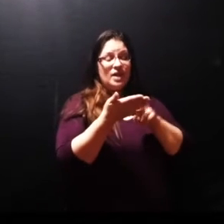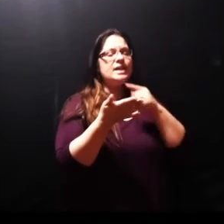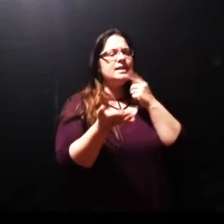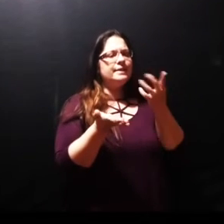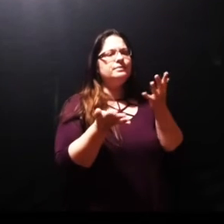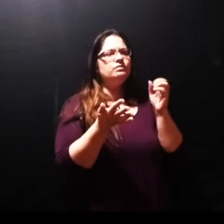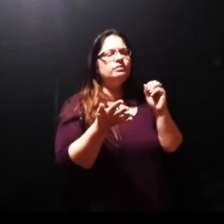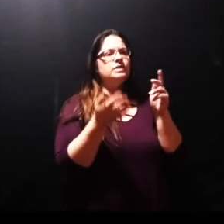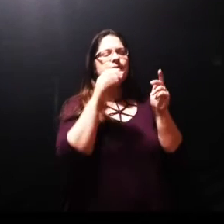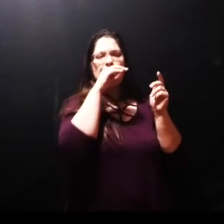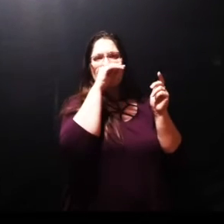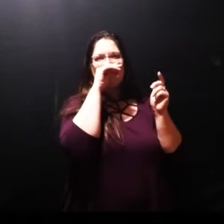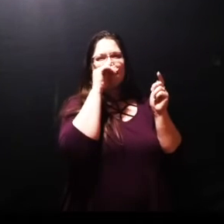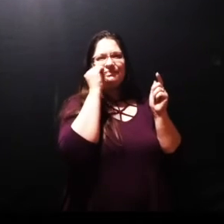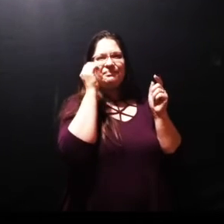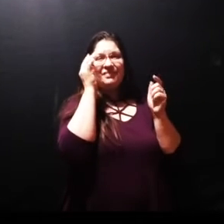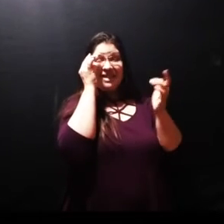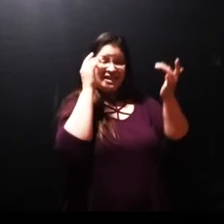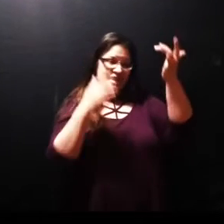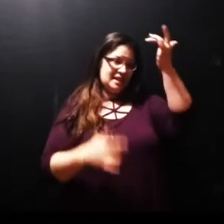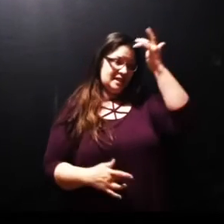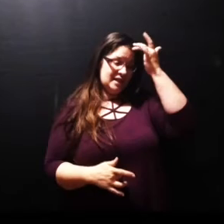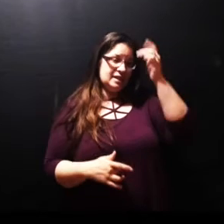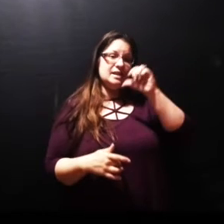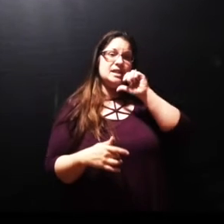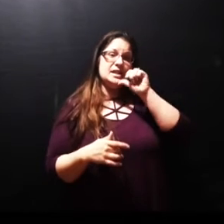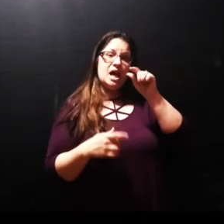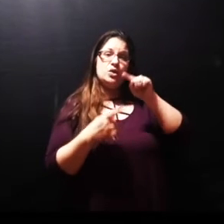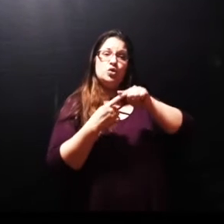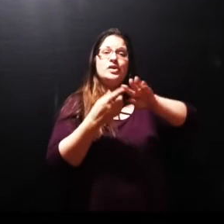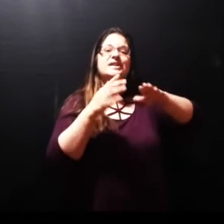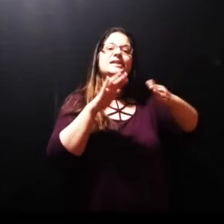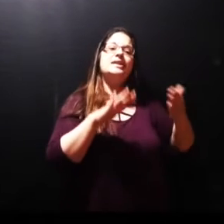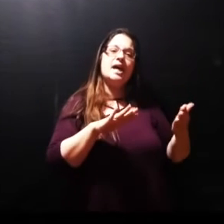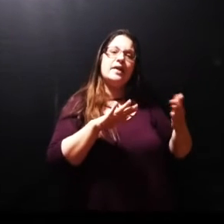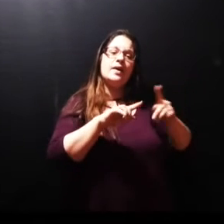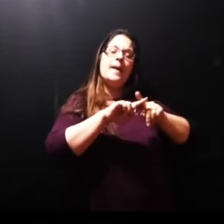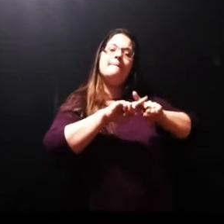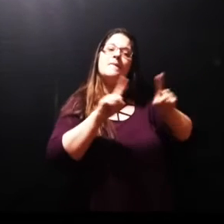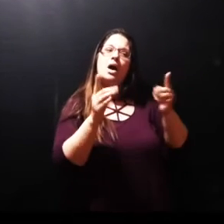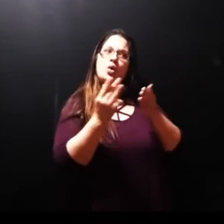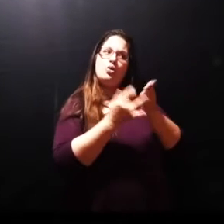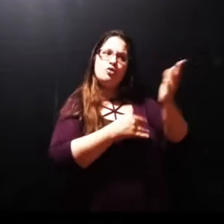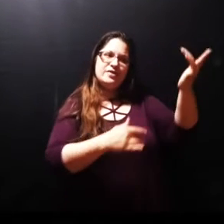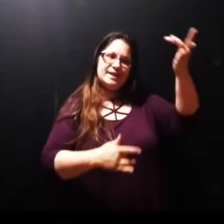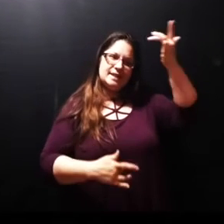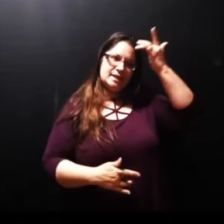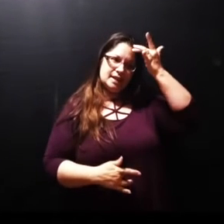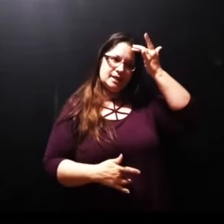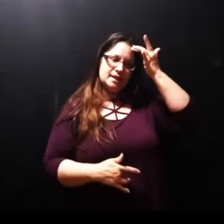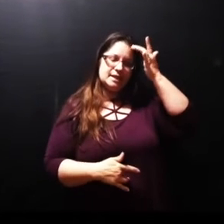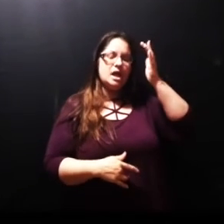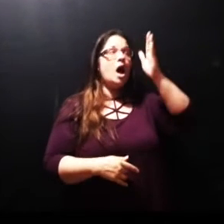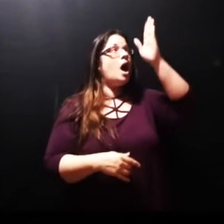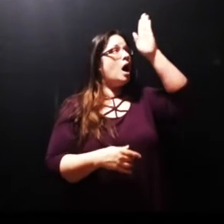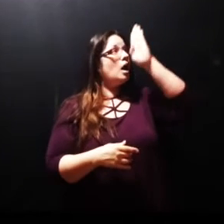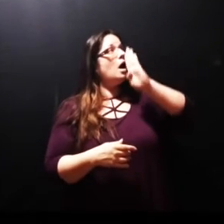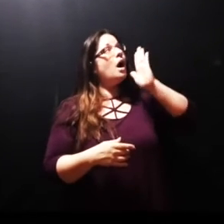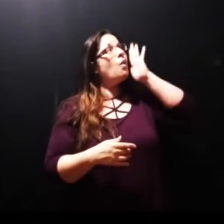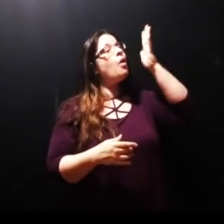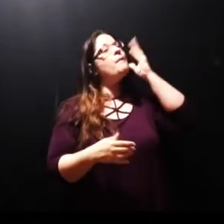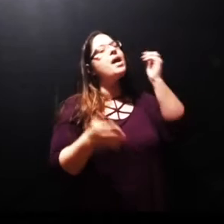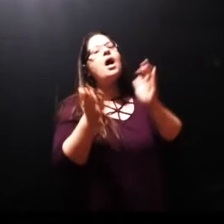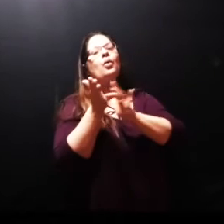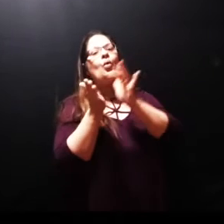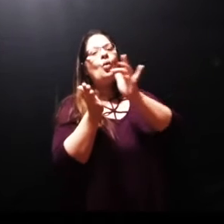death but for the glory of God that the Son of God might be glorified thereby as the Son of God he knows all